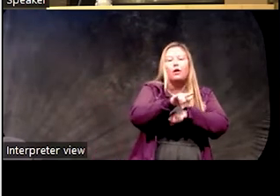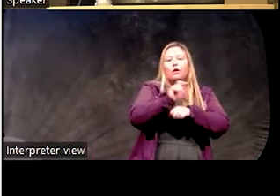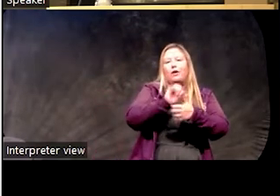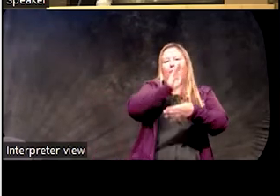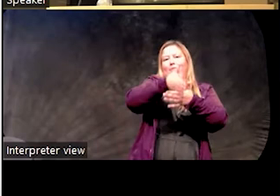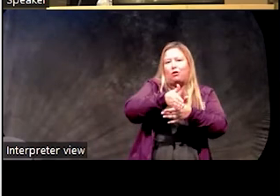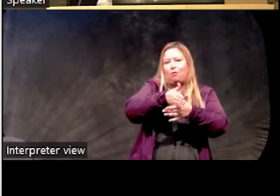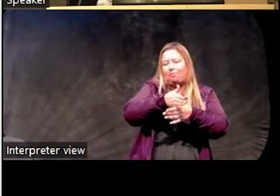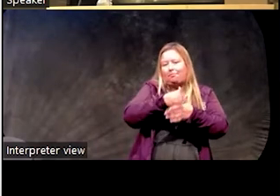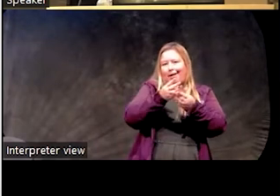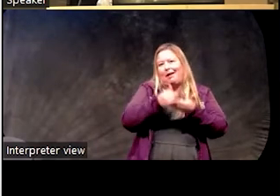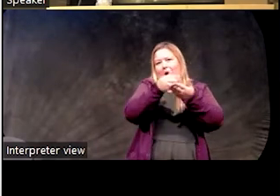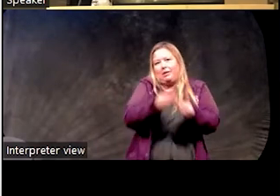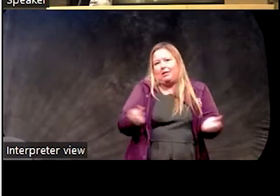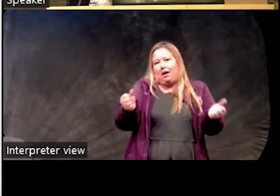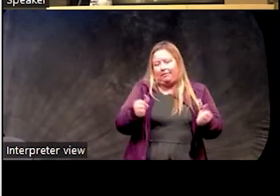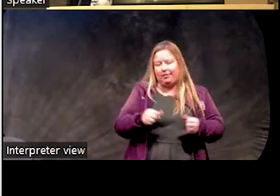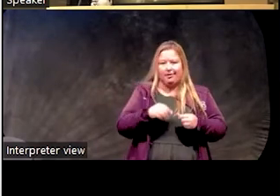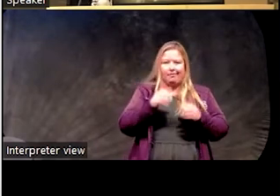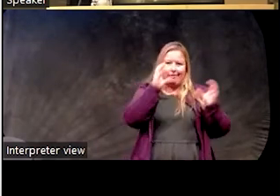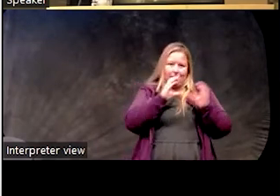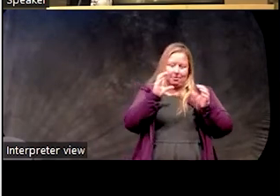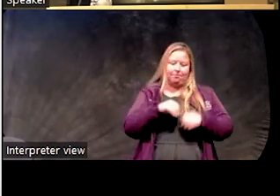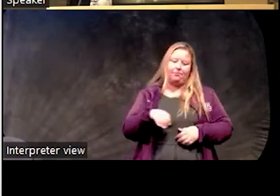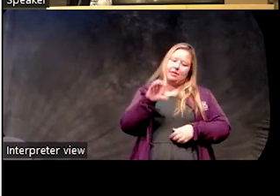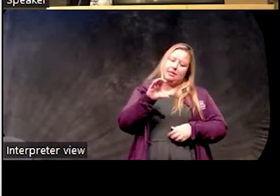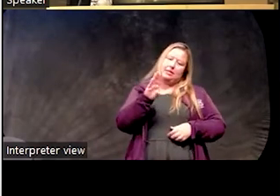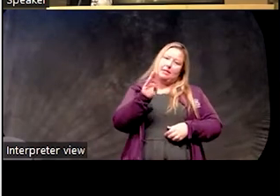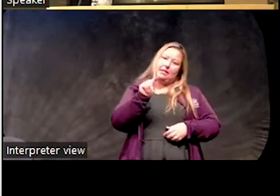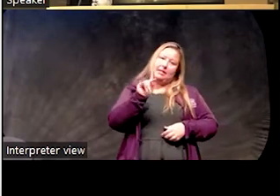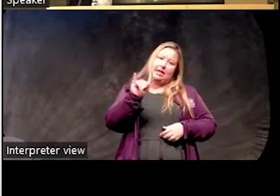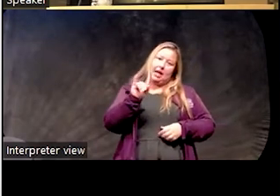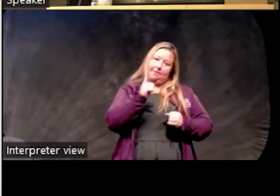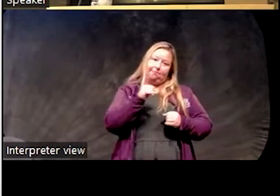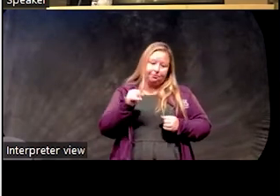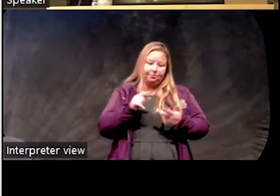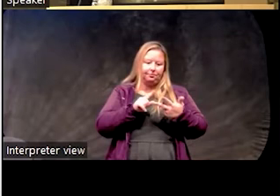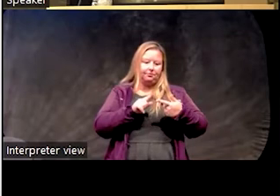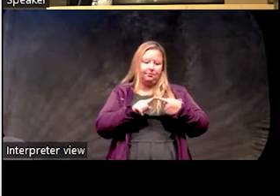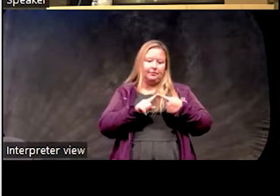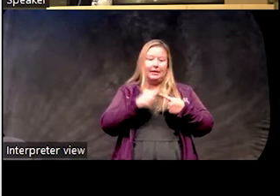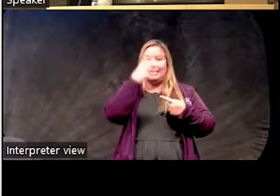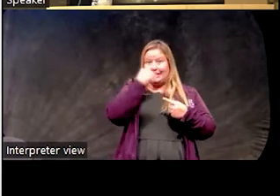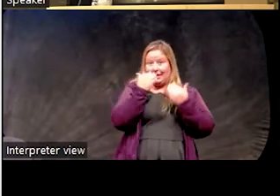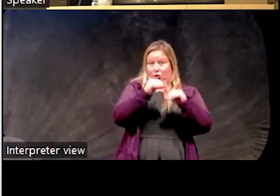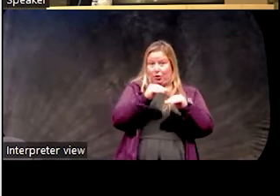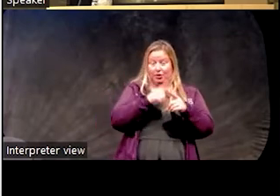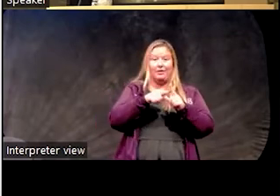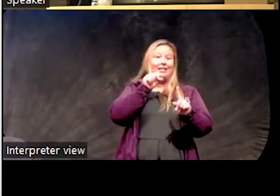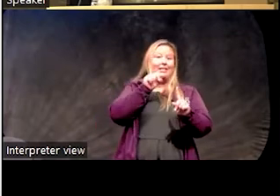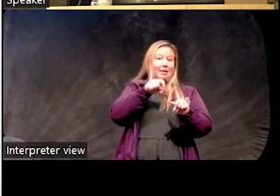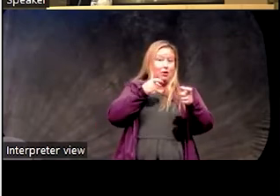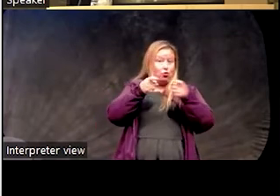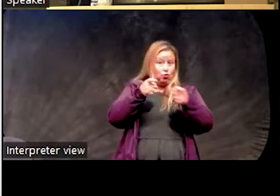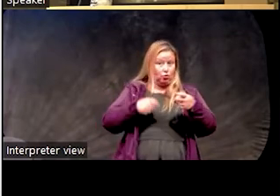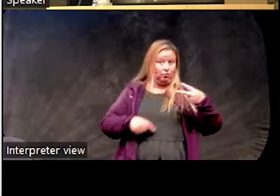So what are the components of CBTI? Components are sleep restriction, stimulus control,